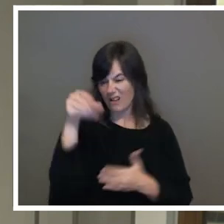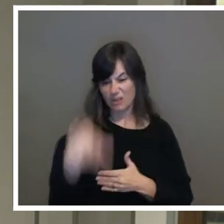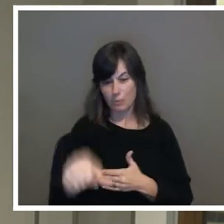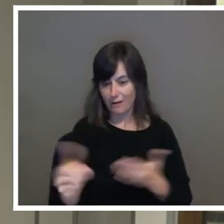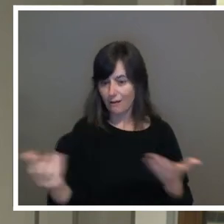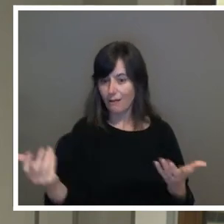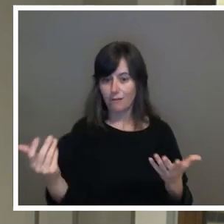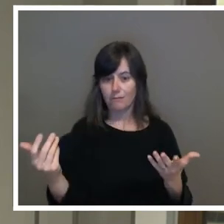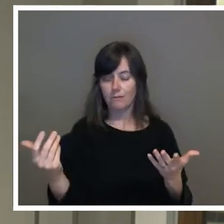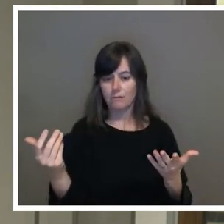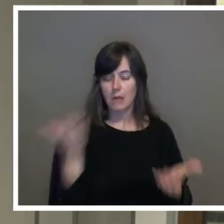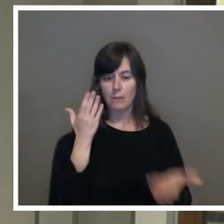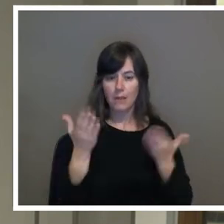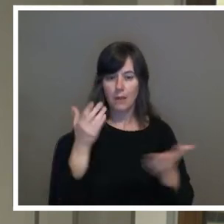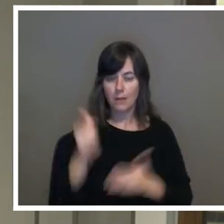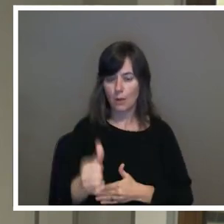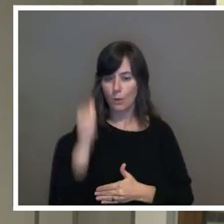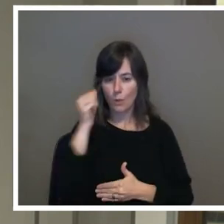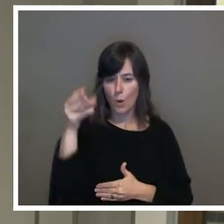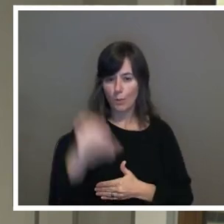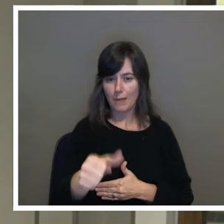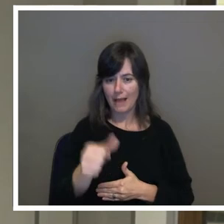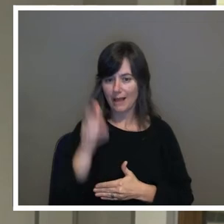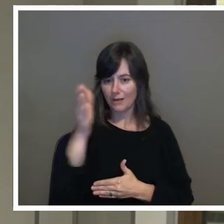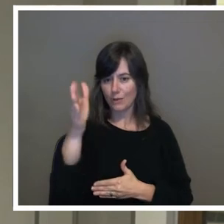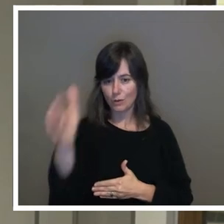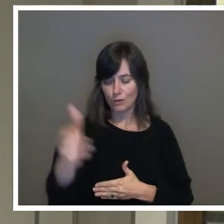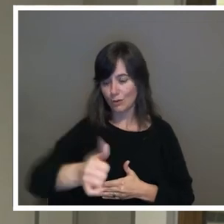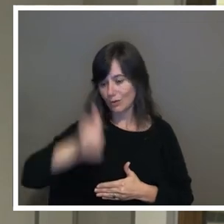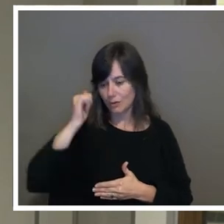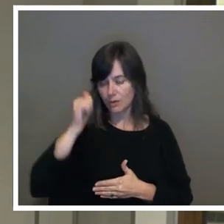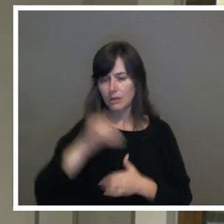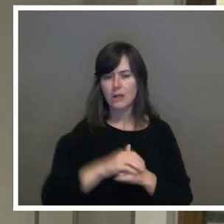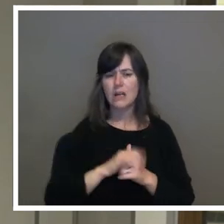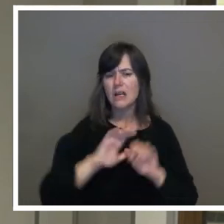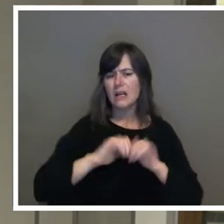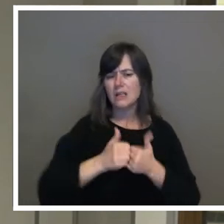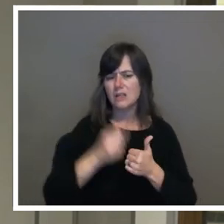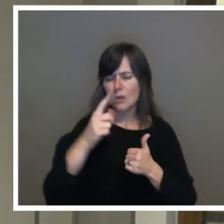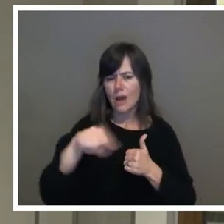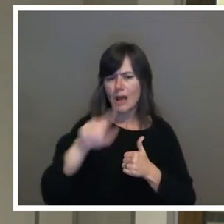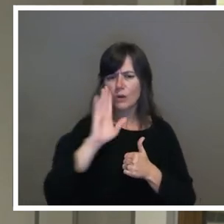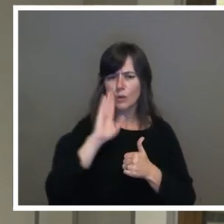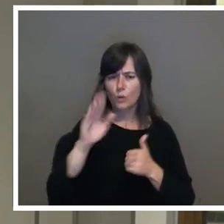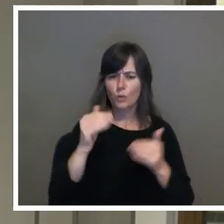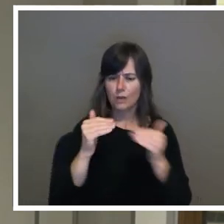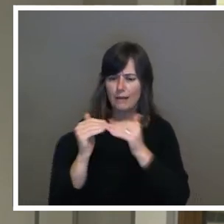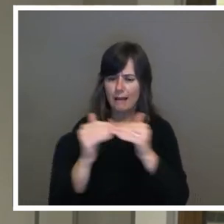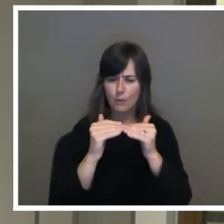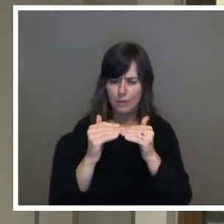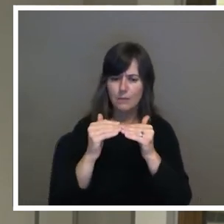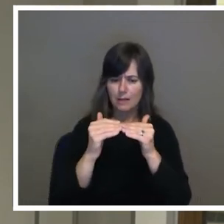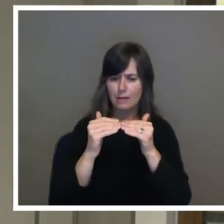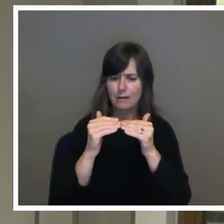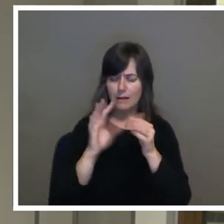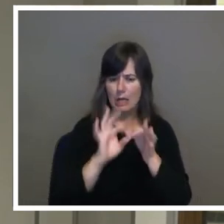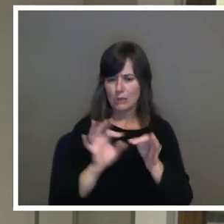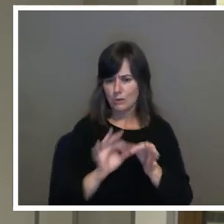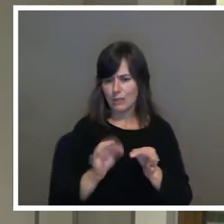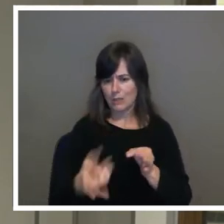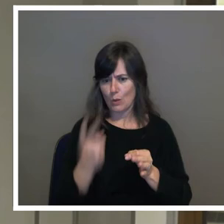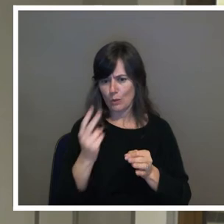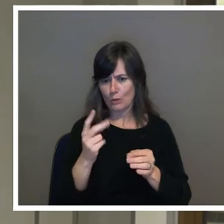probably won't pay any time in the future either. So how would you equitably address those two dichotomies?